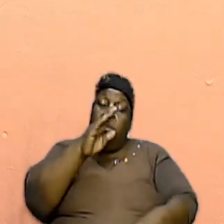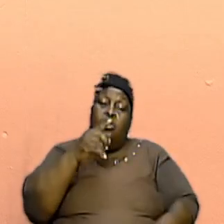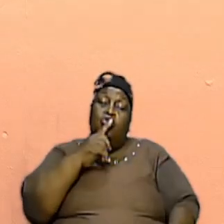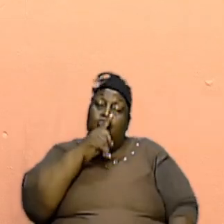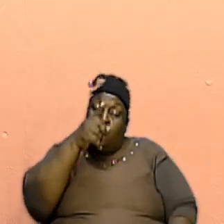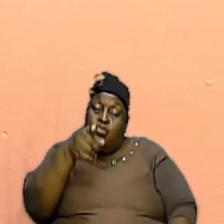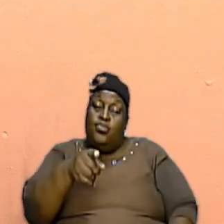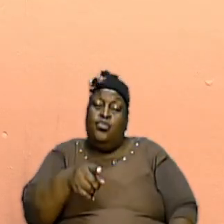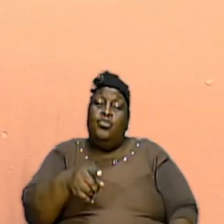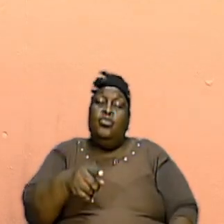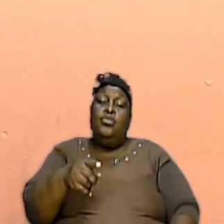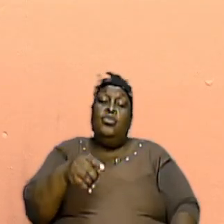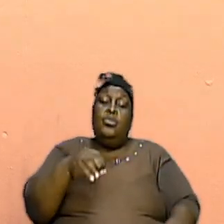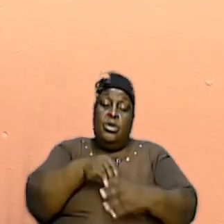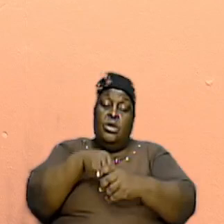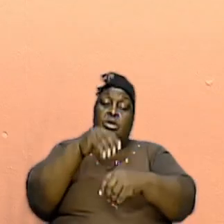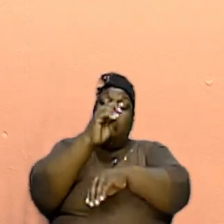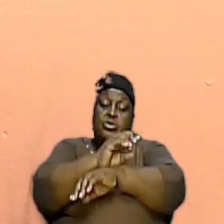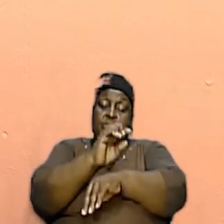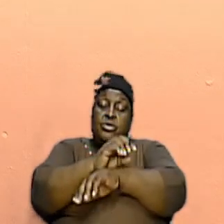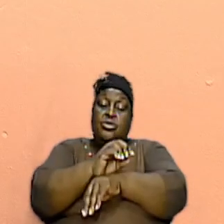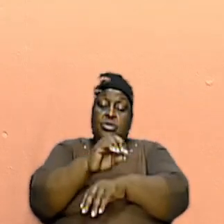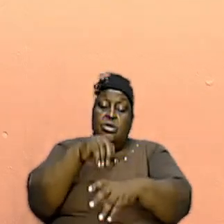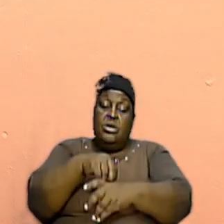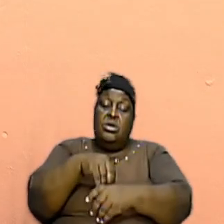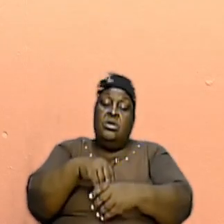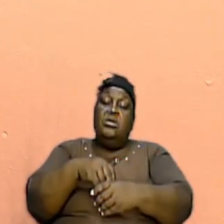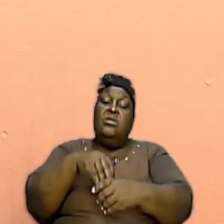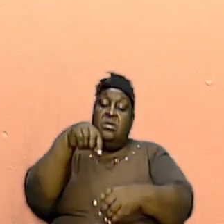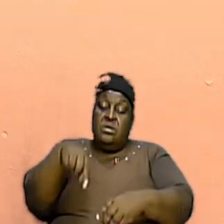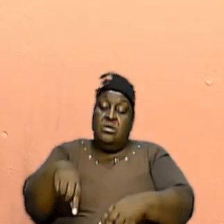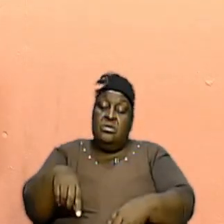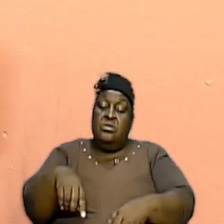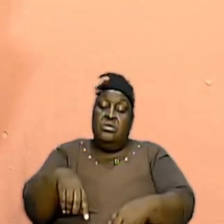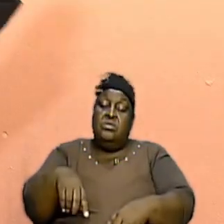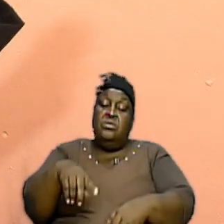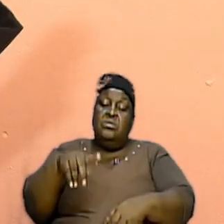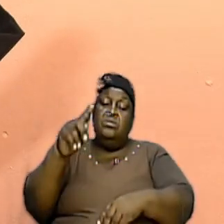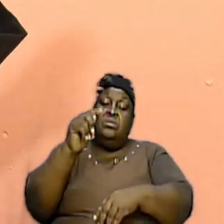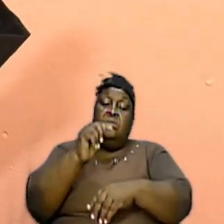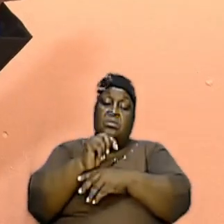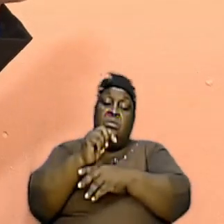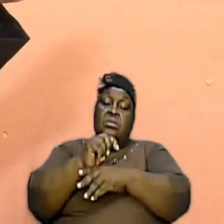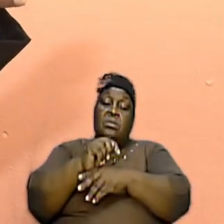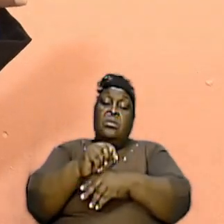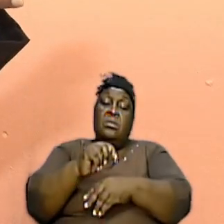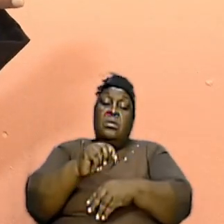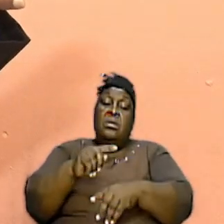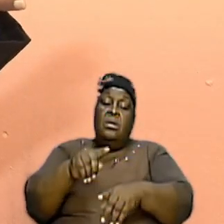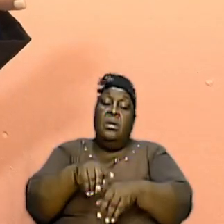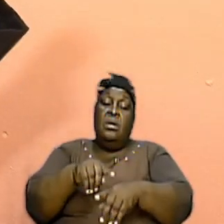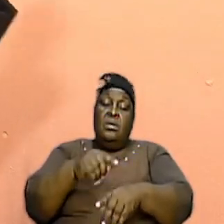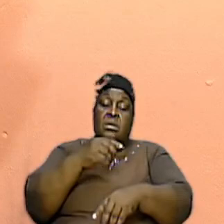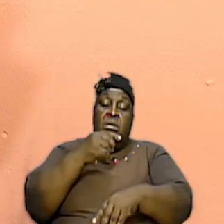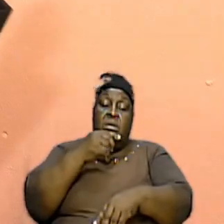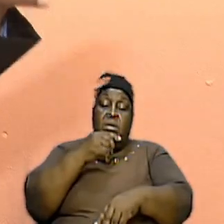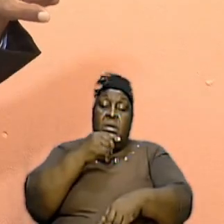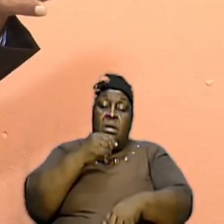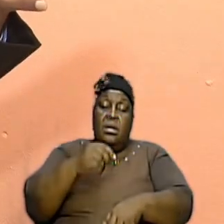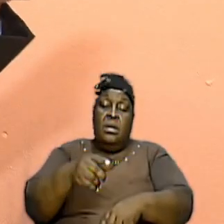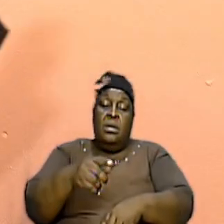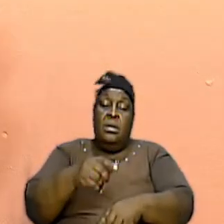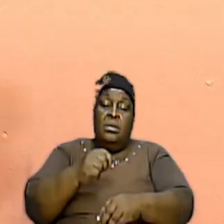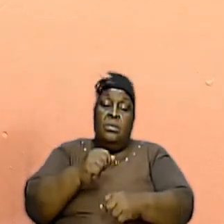in the church in this new testament era as they were sincere in the